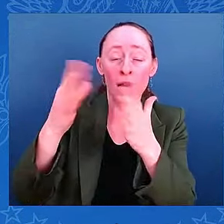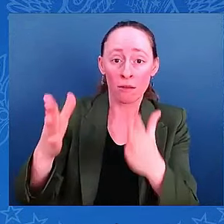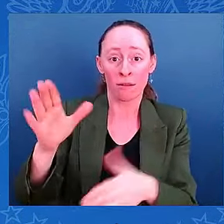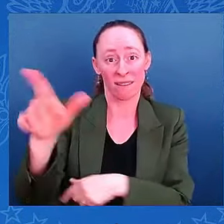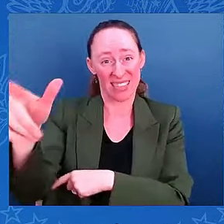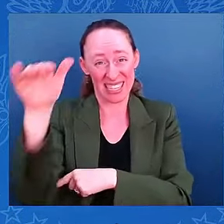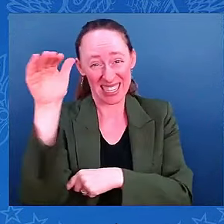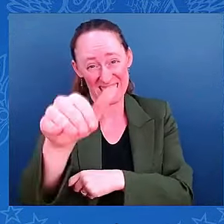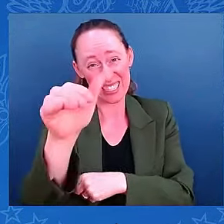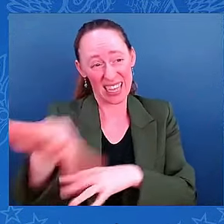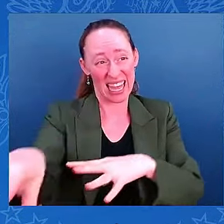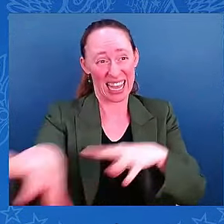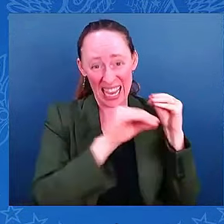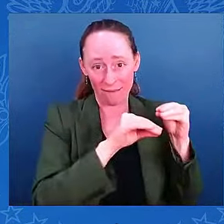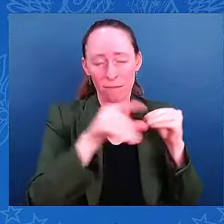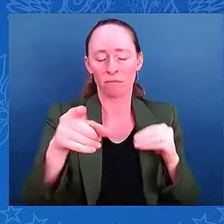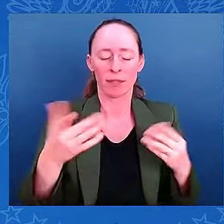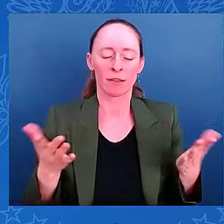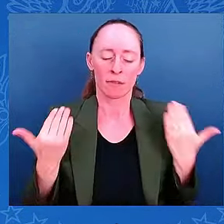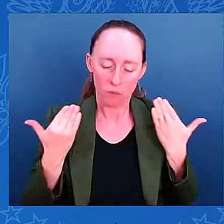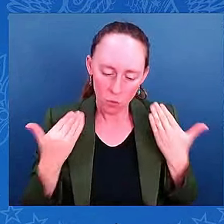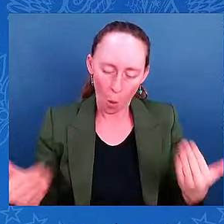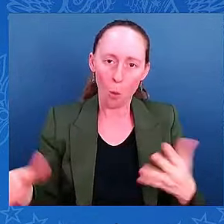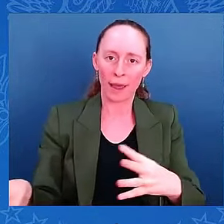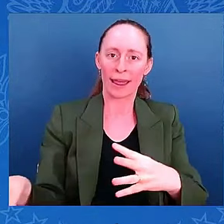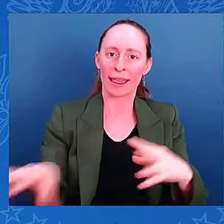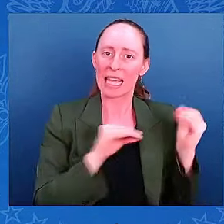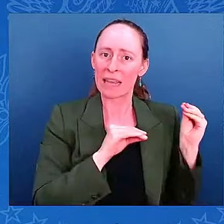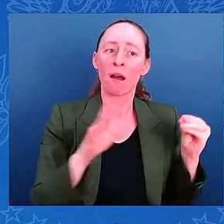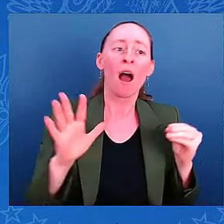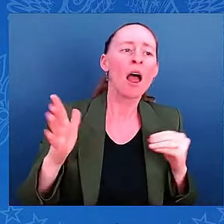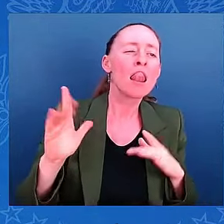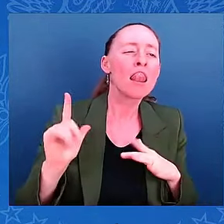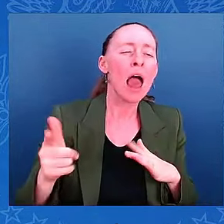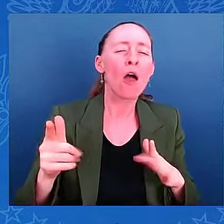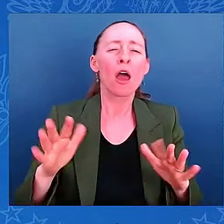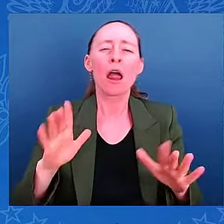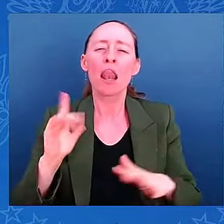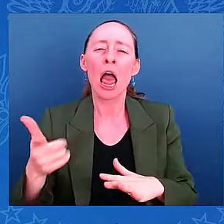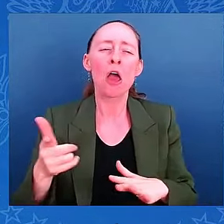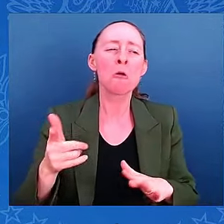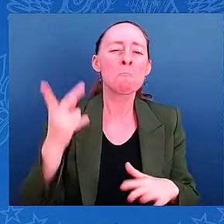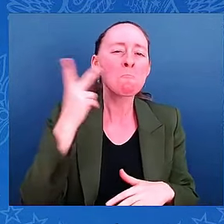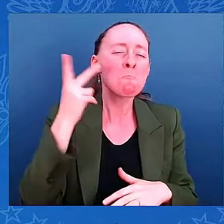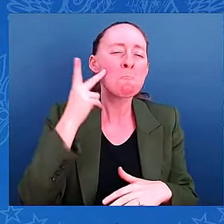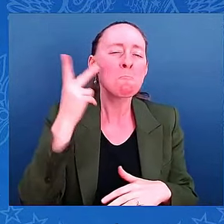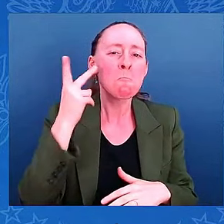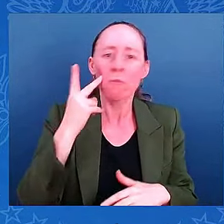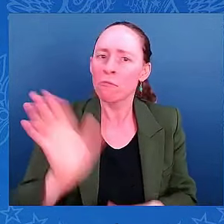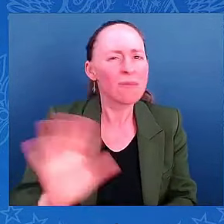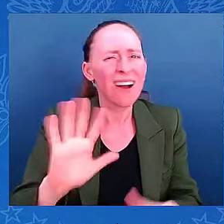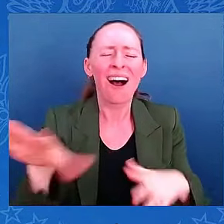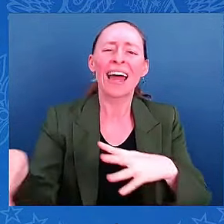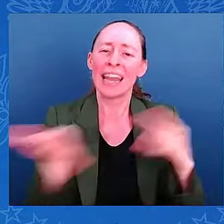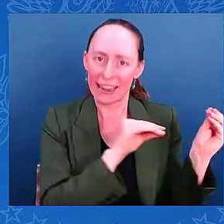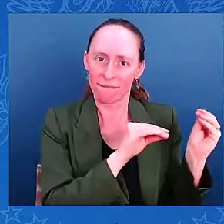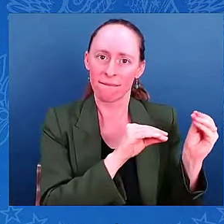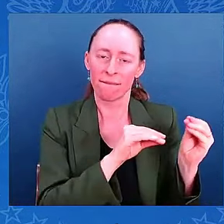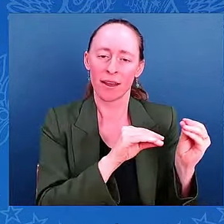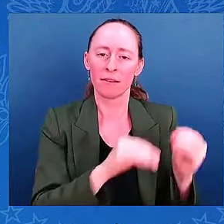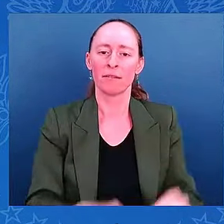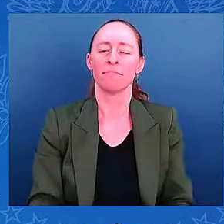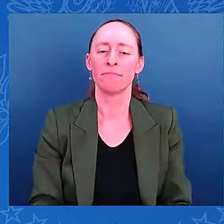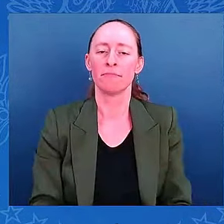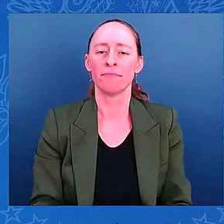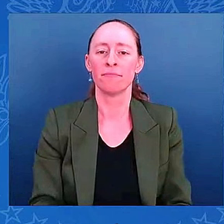Do not wait until it is too late. And in the hours and days ahead, President Biden and I and our administration